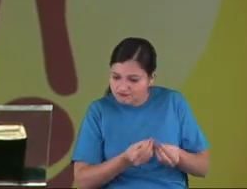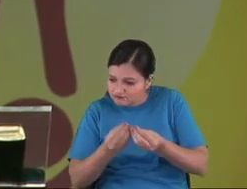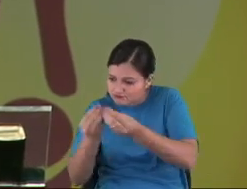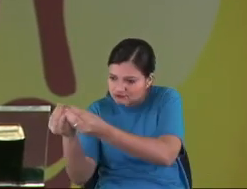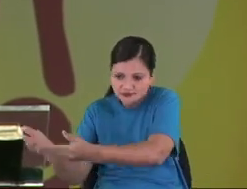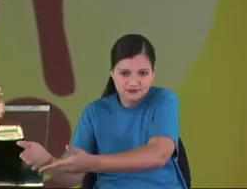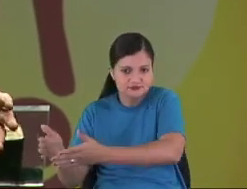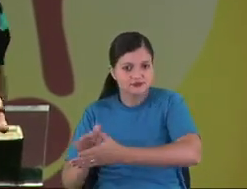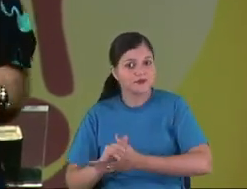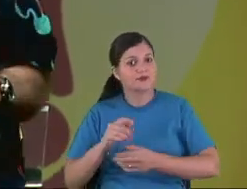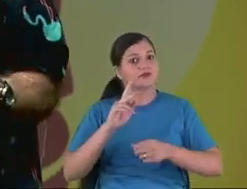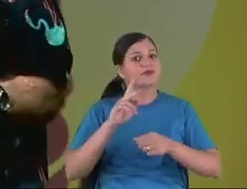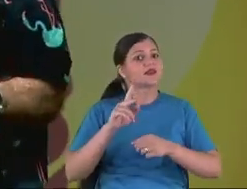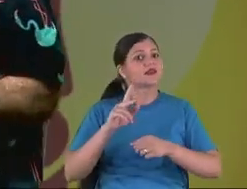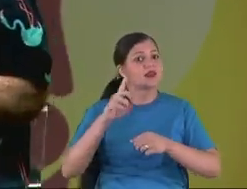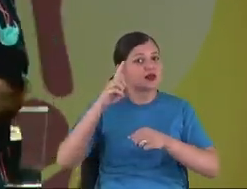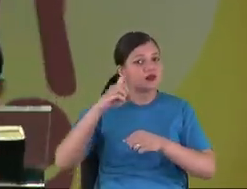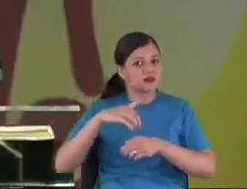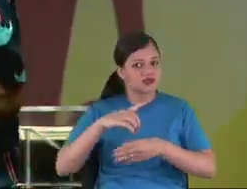an offer to God.